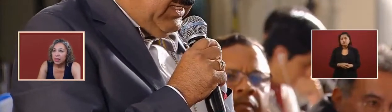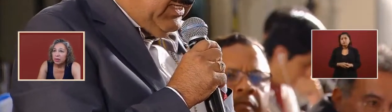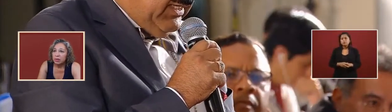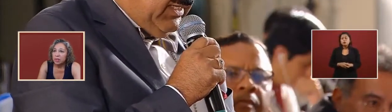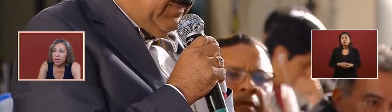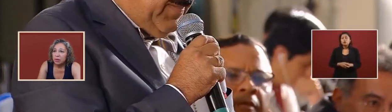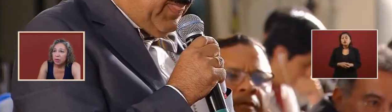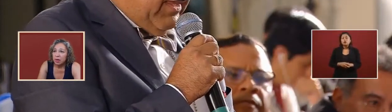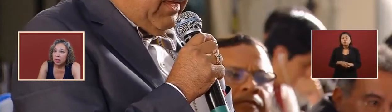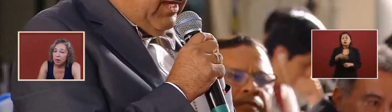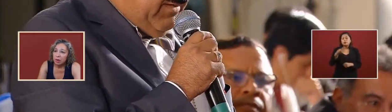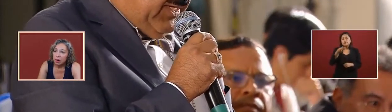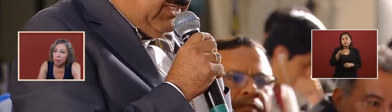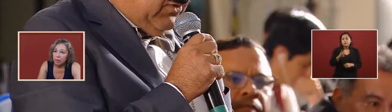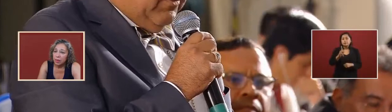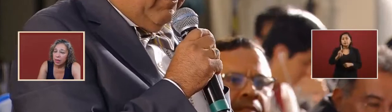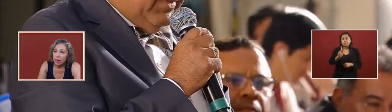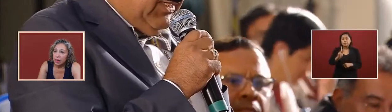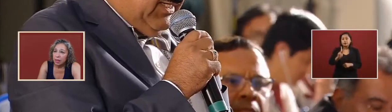but those that were